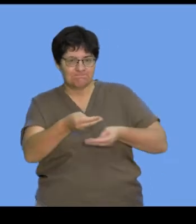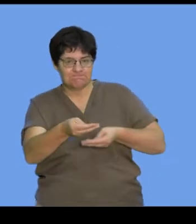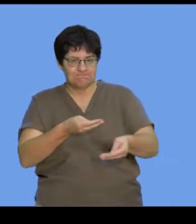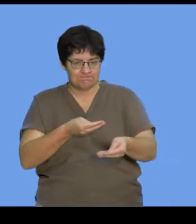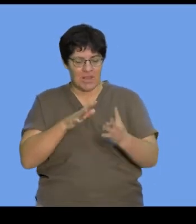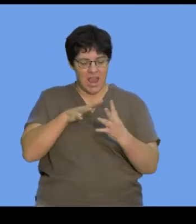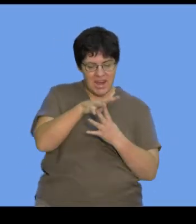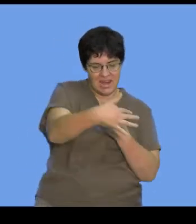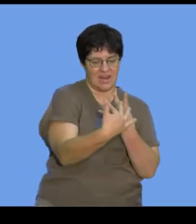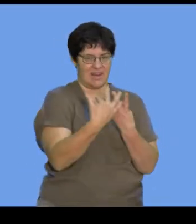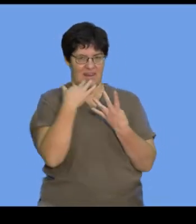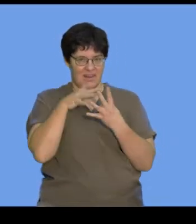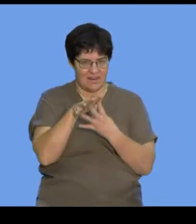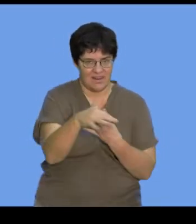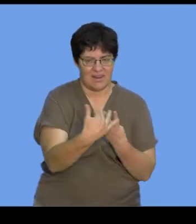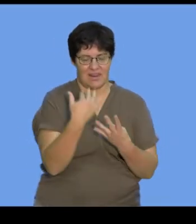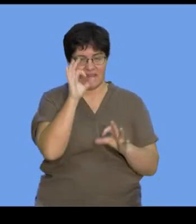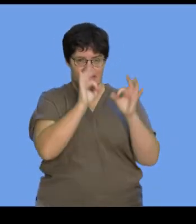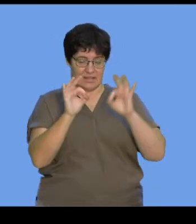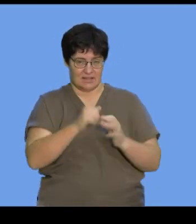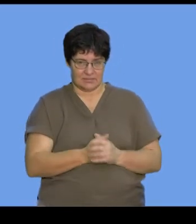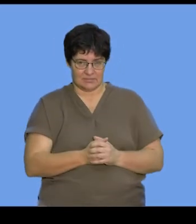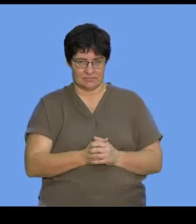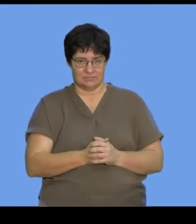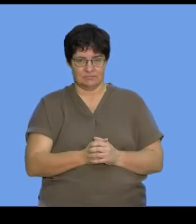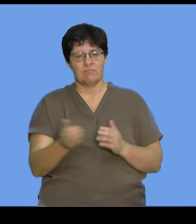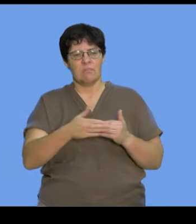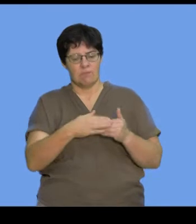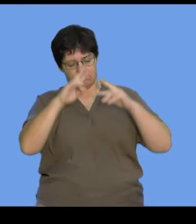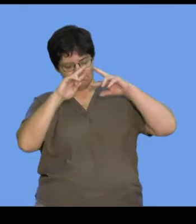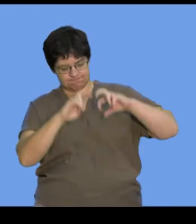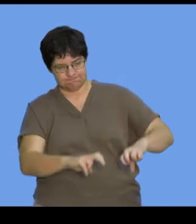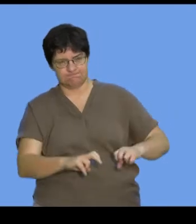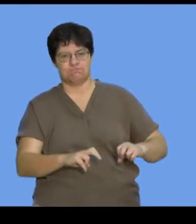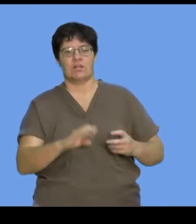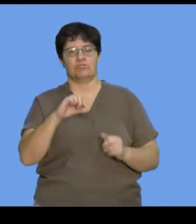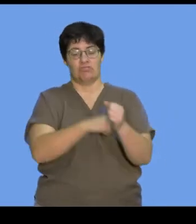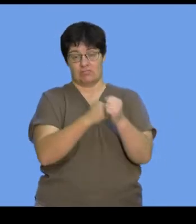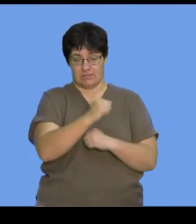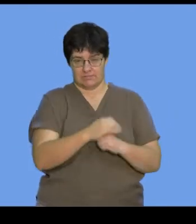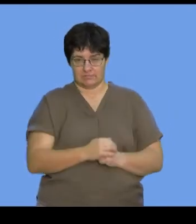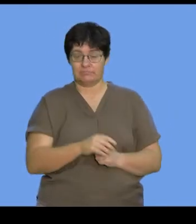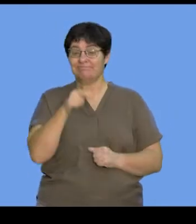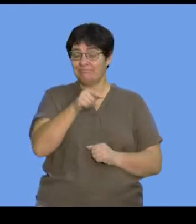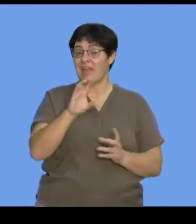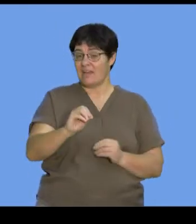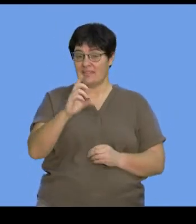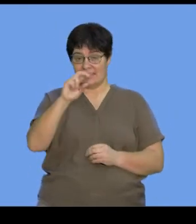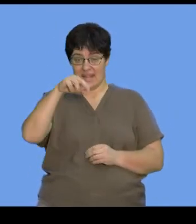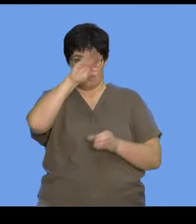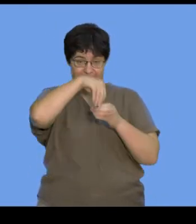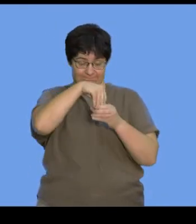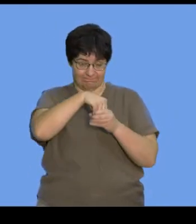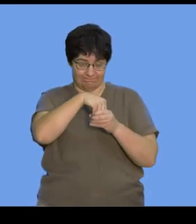substances in and out of a cell. Let's look further into the structure of the nucleus. As I said, the nucleus contains DNA,